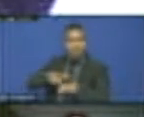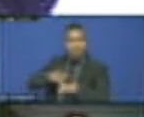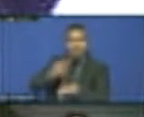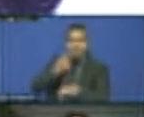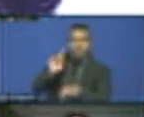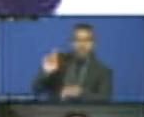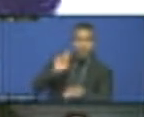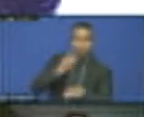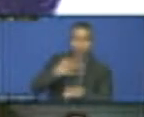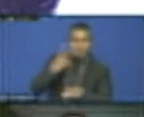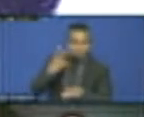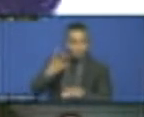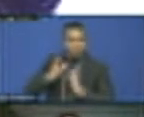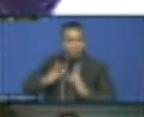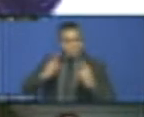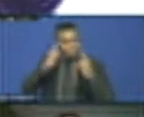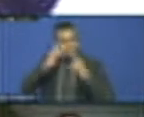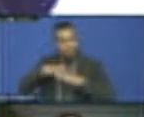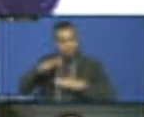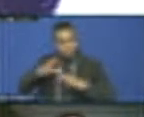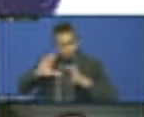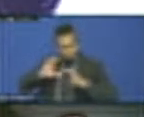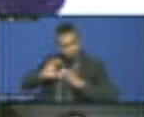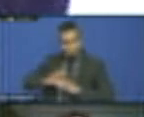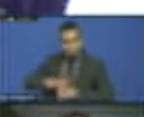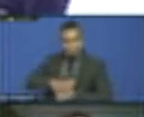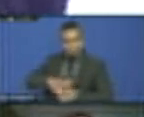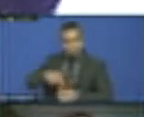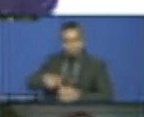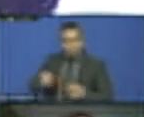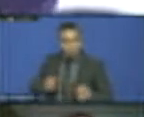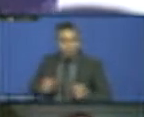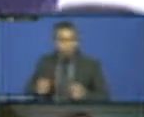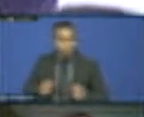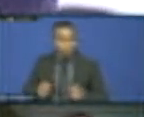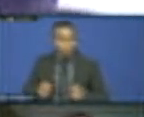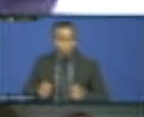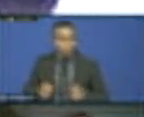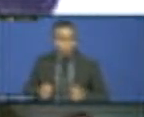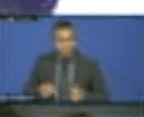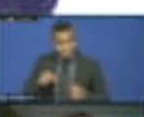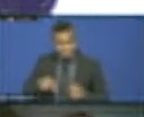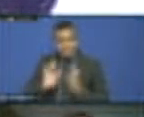enabling councils to deliver services, I bet are further ahead in terms of delivery of the